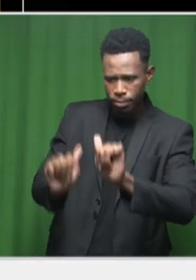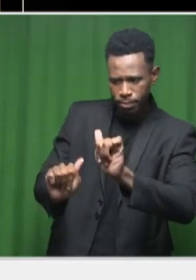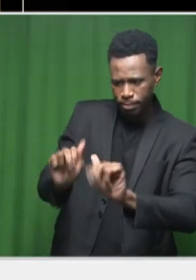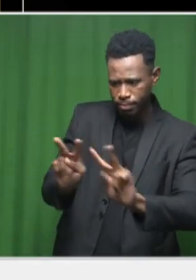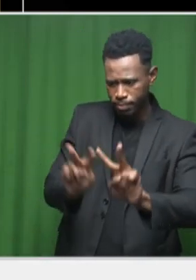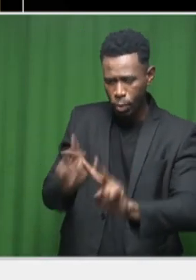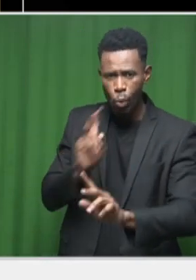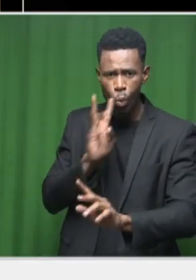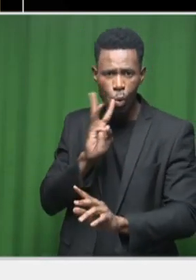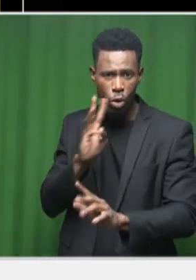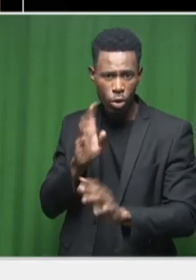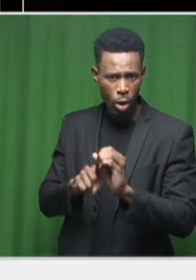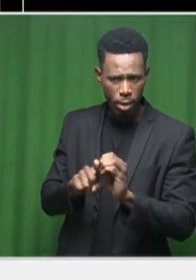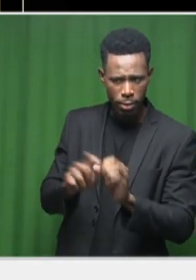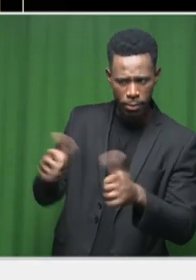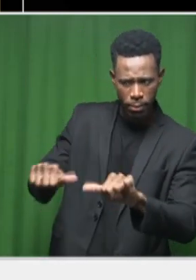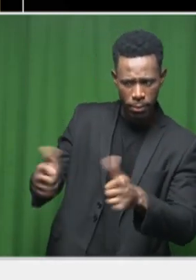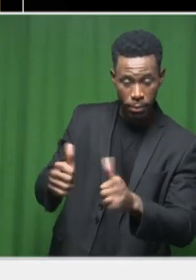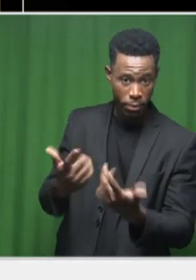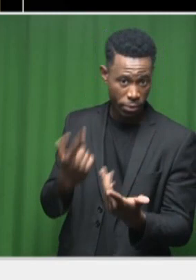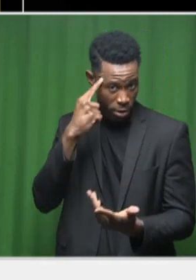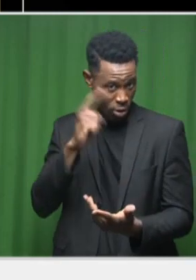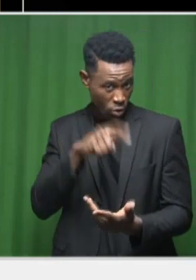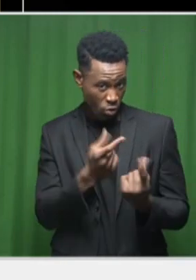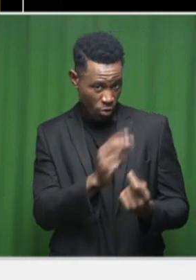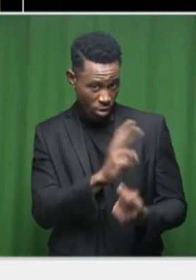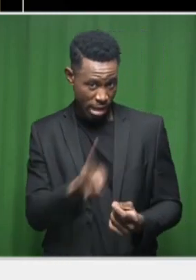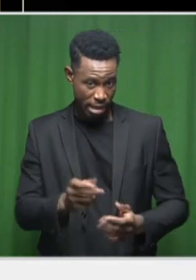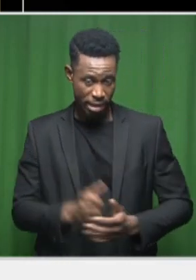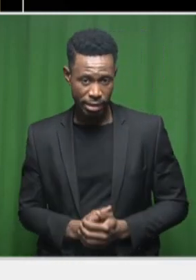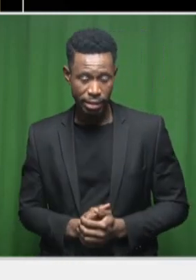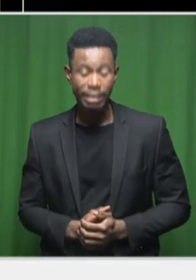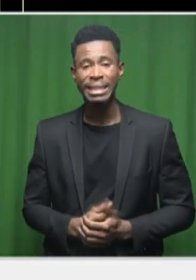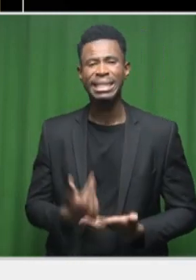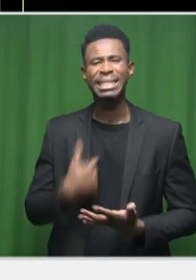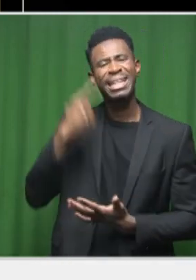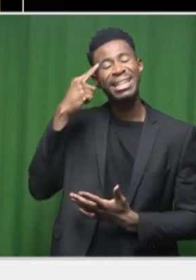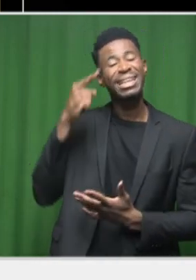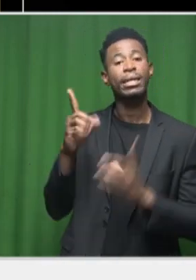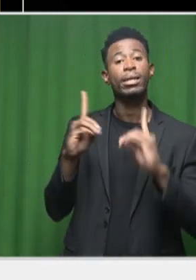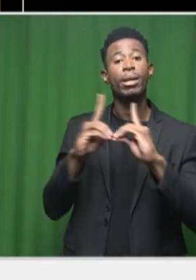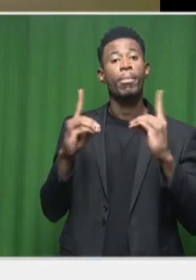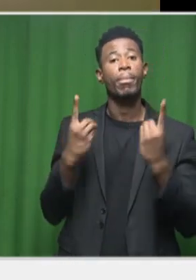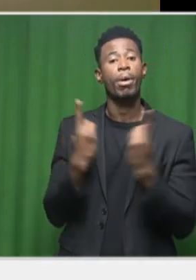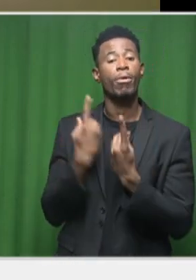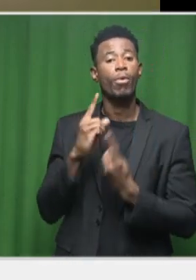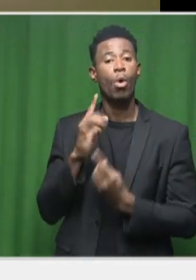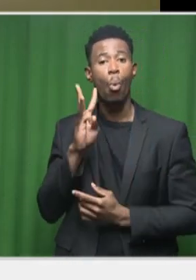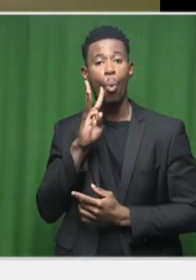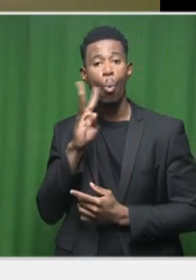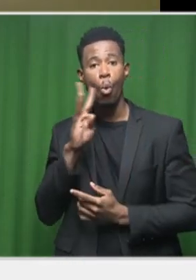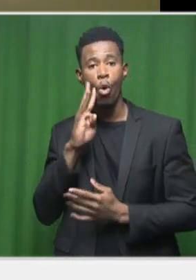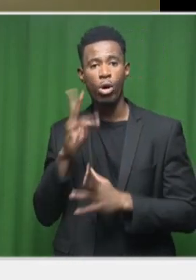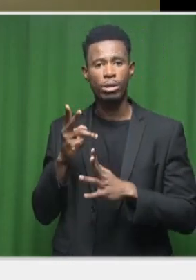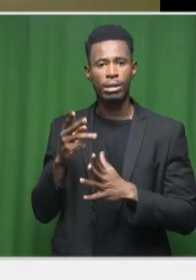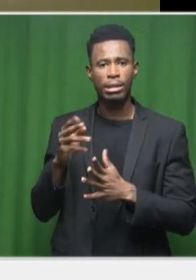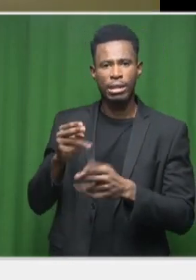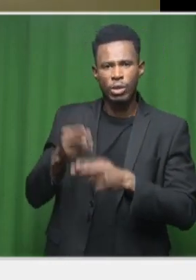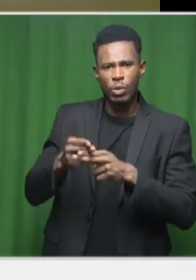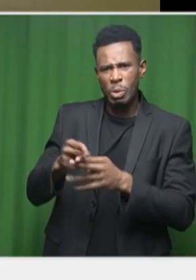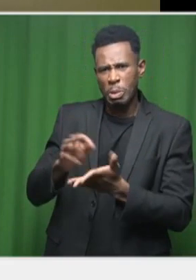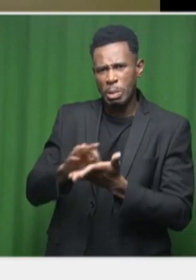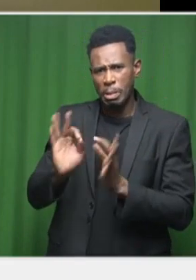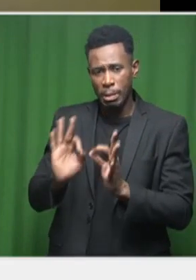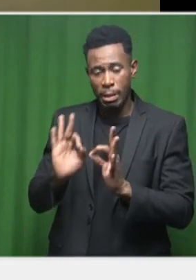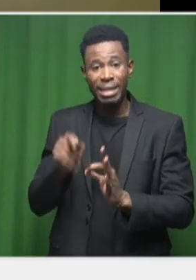that is what the Department of Water and Sanitation wanted to do. Unfortunately, if you look at the Blue Drop Watch report,